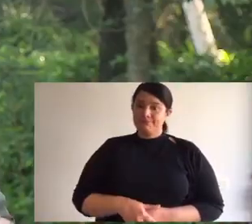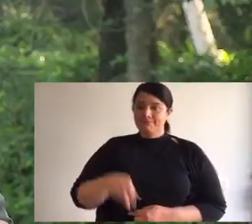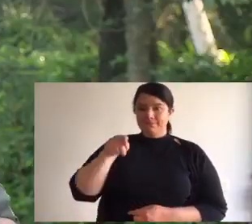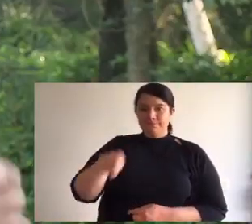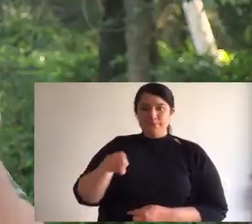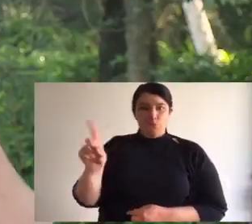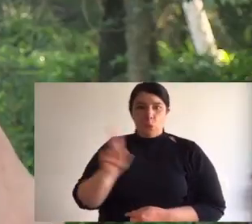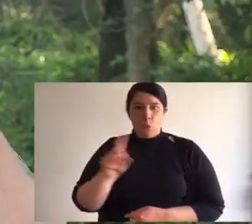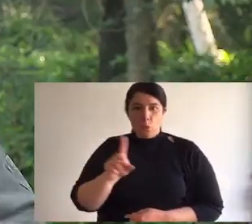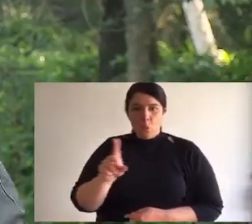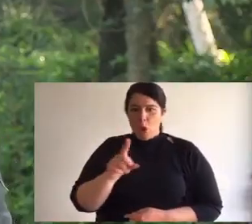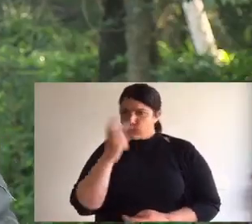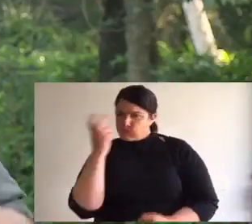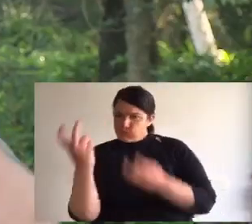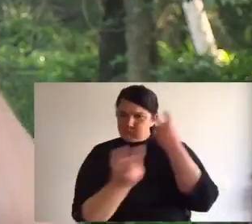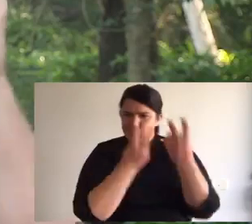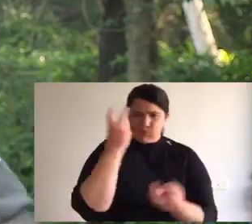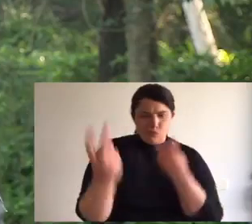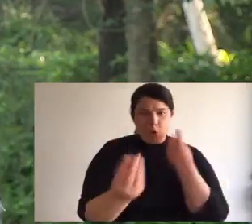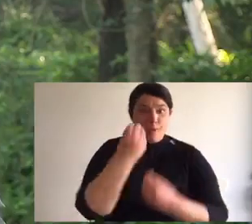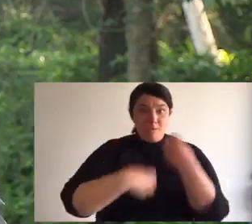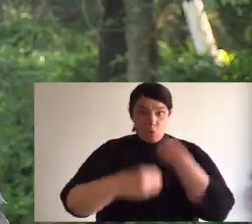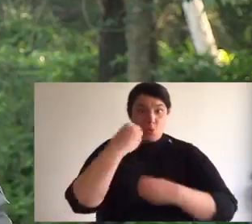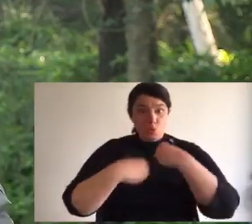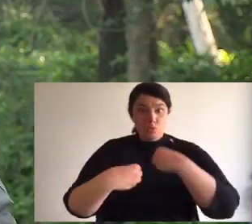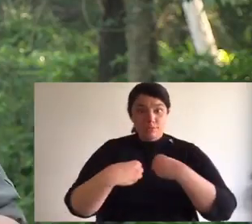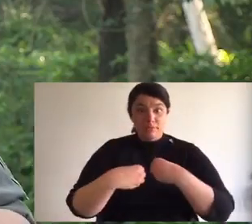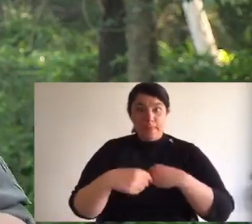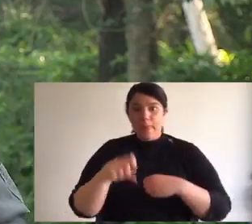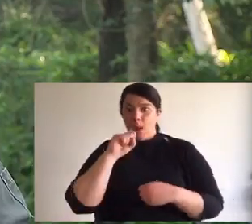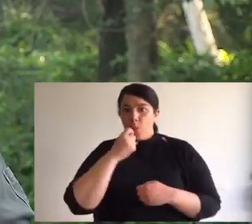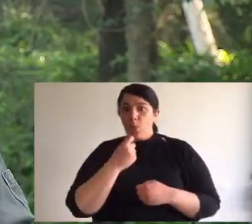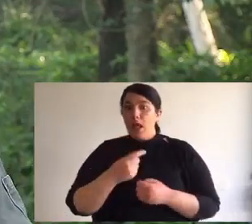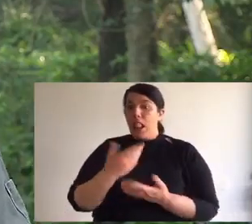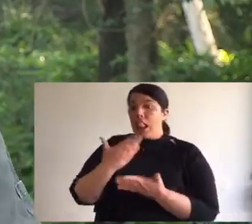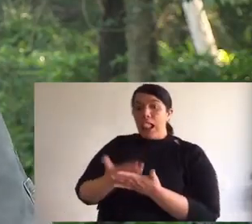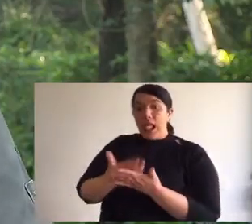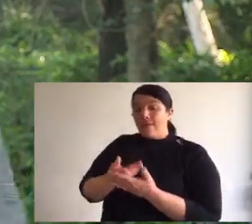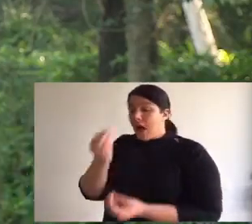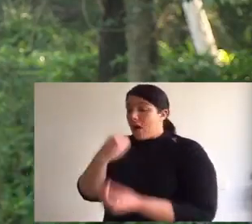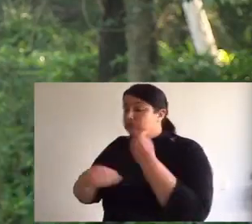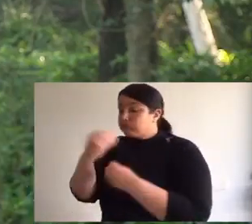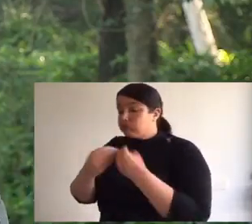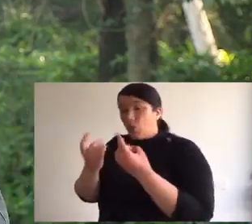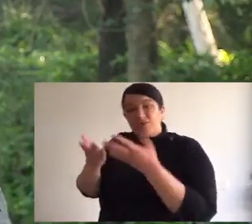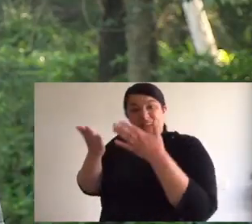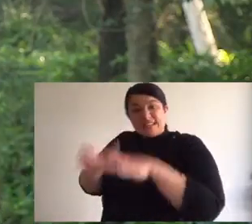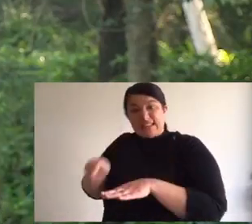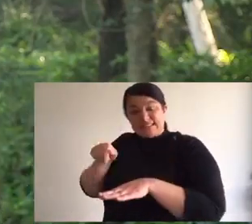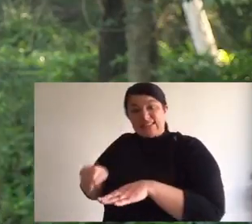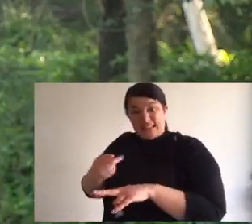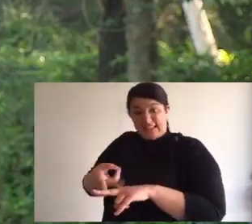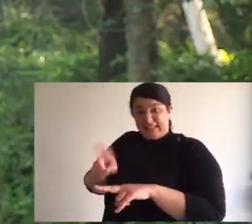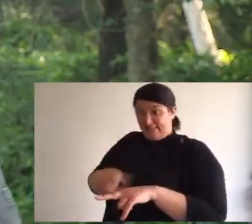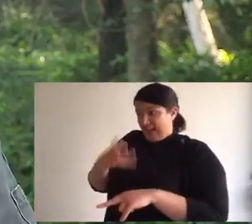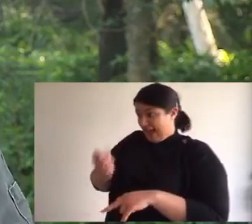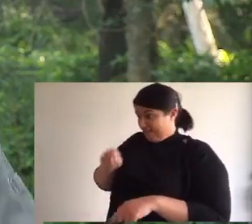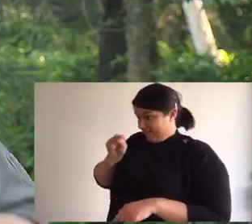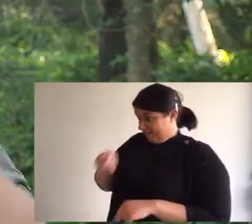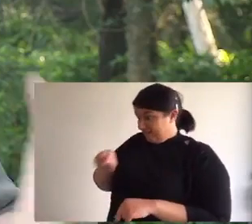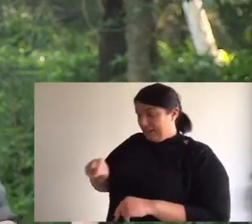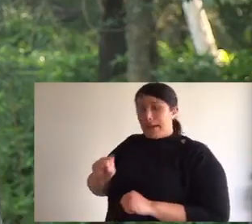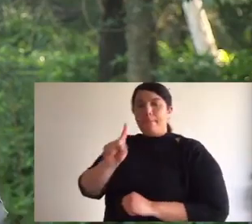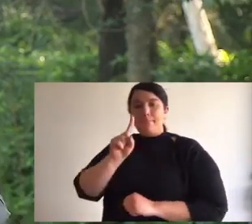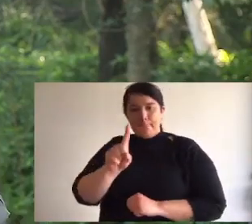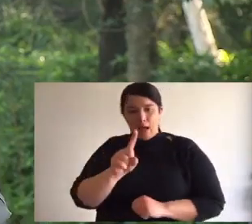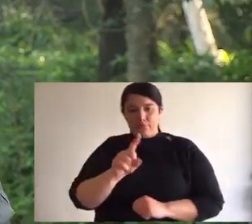tail quolls are active predators. They will scavenge and eat carrion or prey that has already died if the